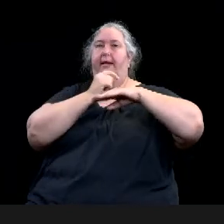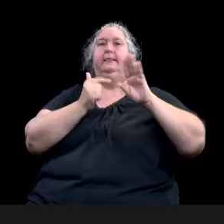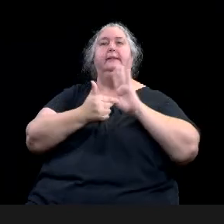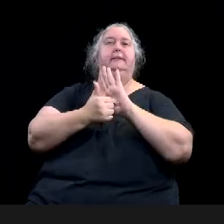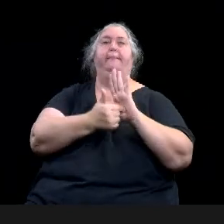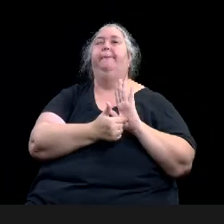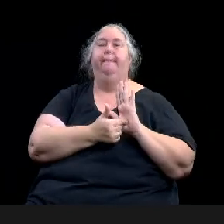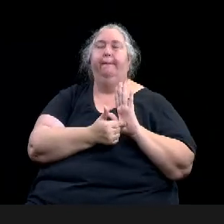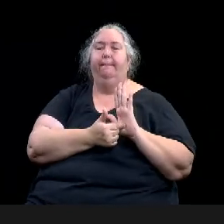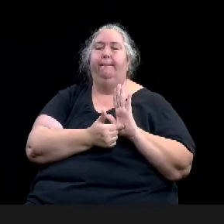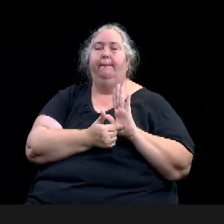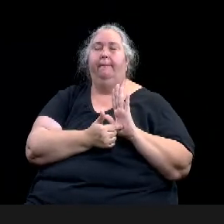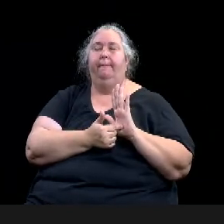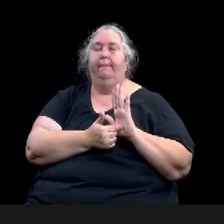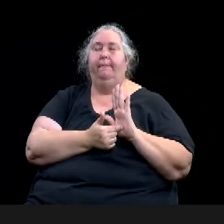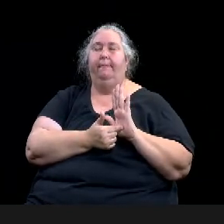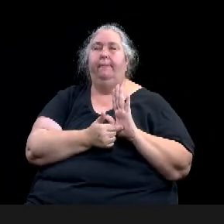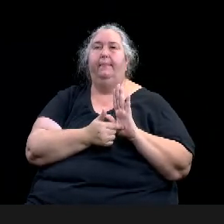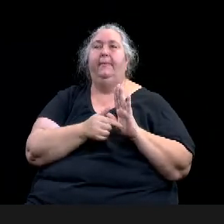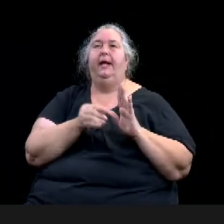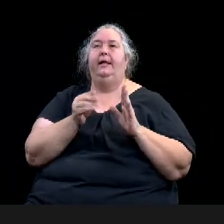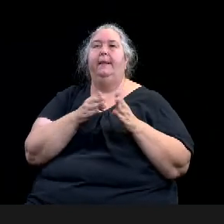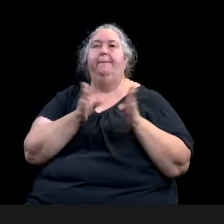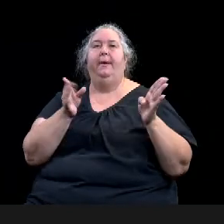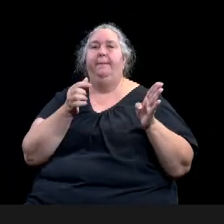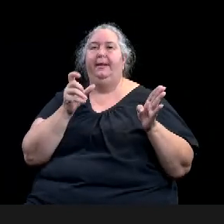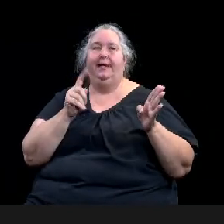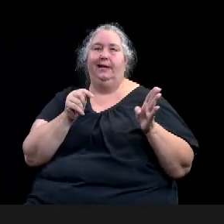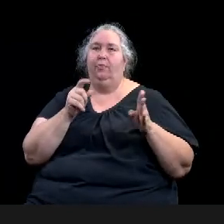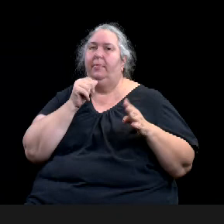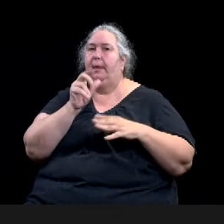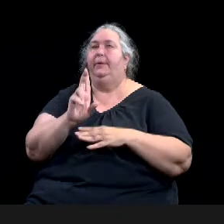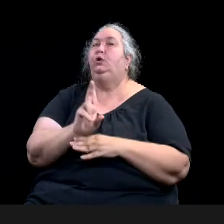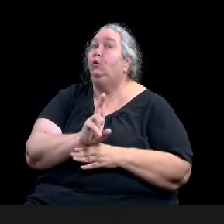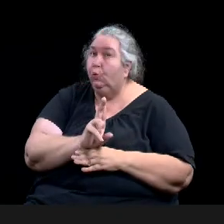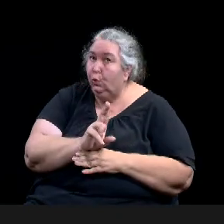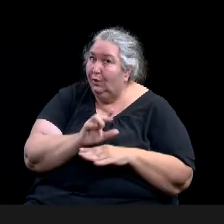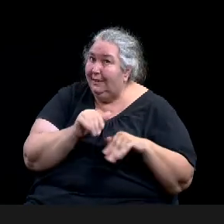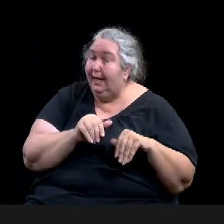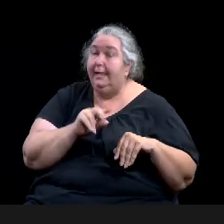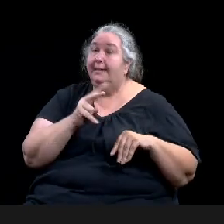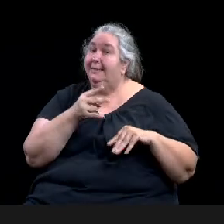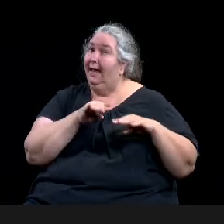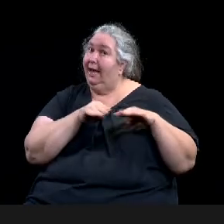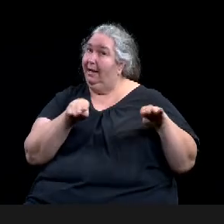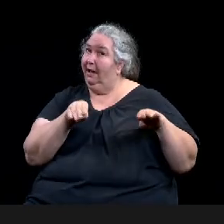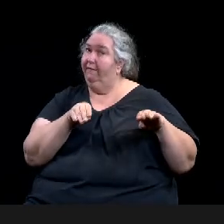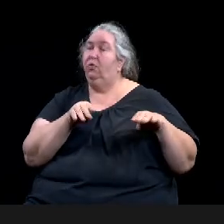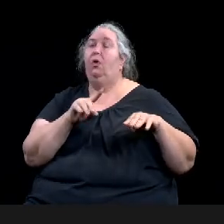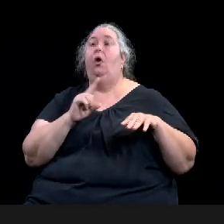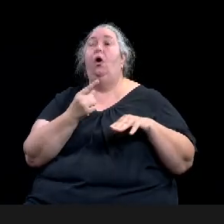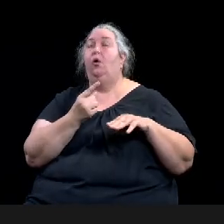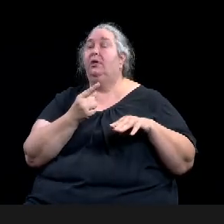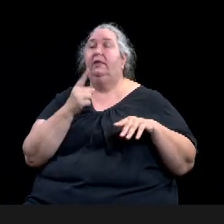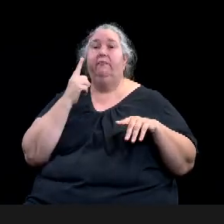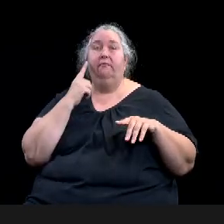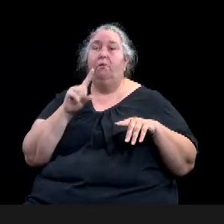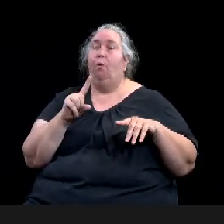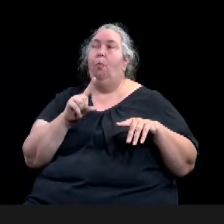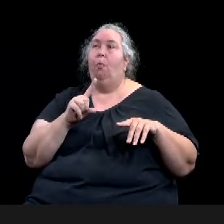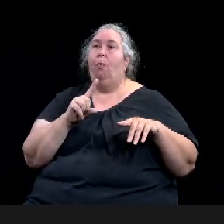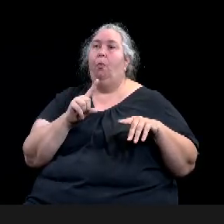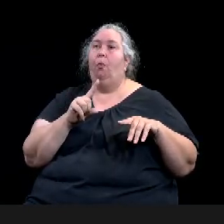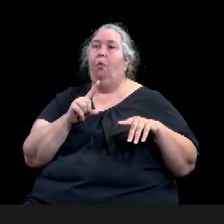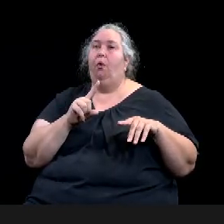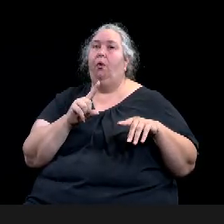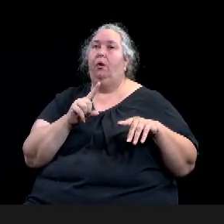utilized to raise the artifacts in the collection up out of the floodplain and get those up to an upper level. It,